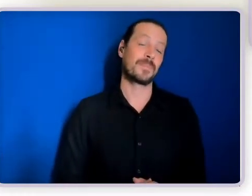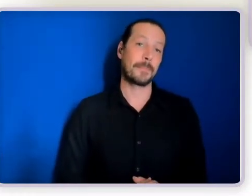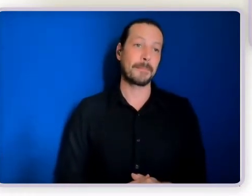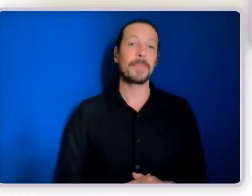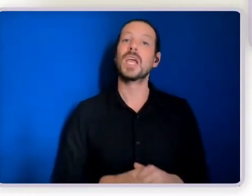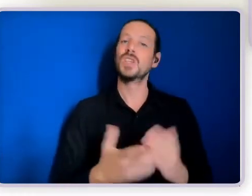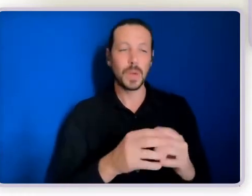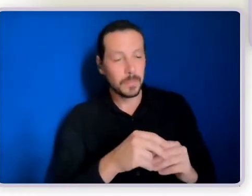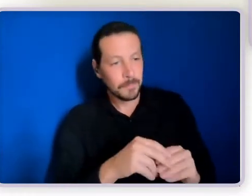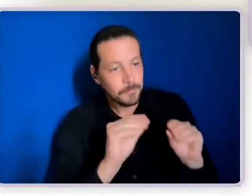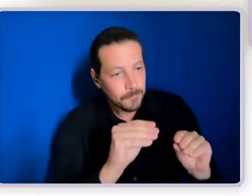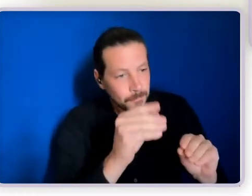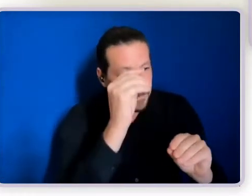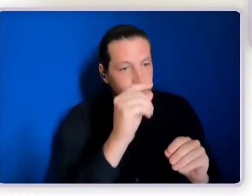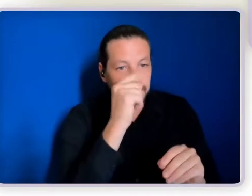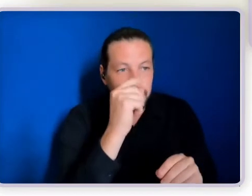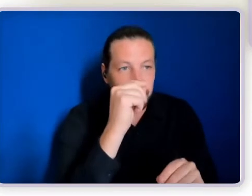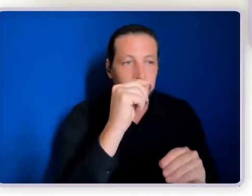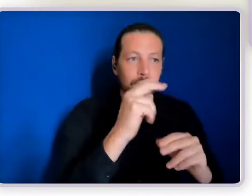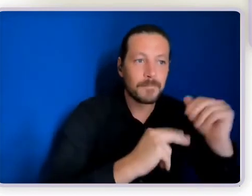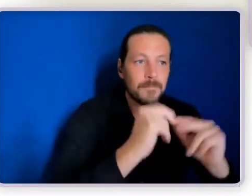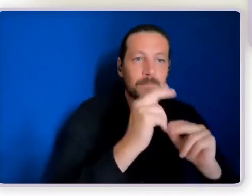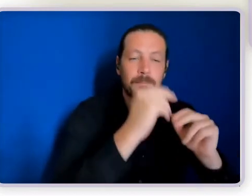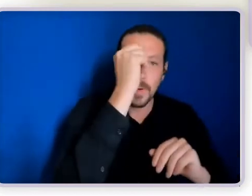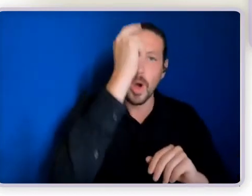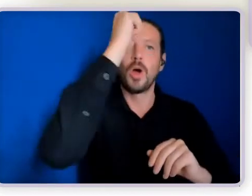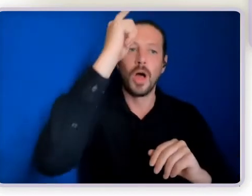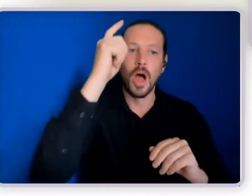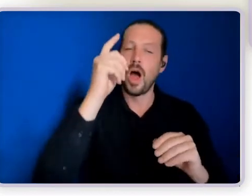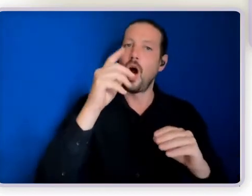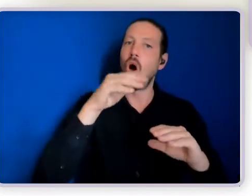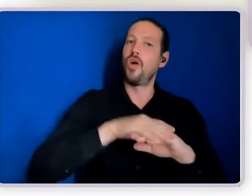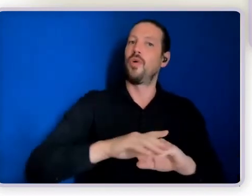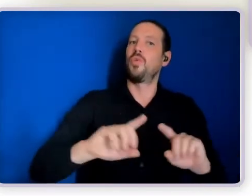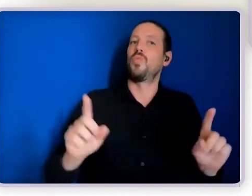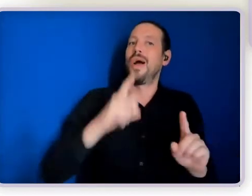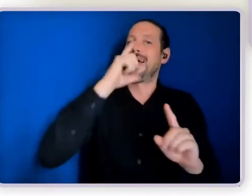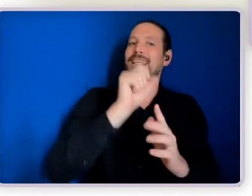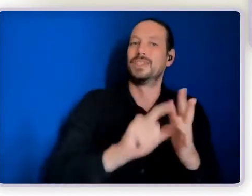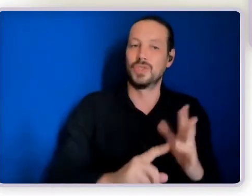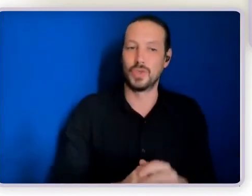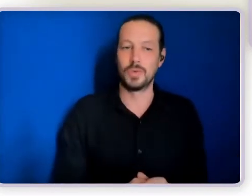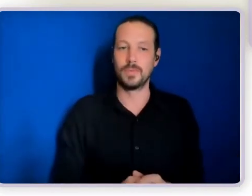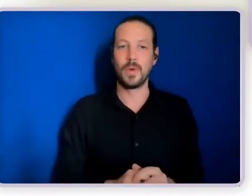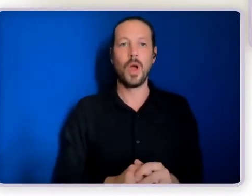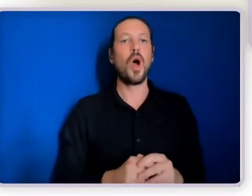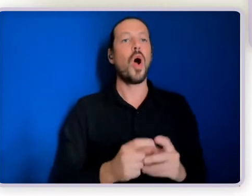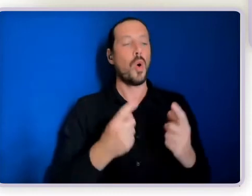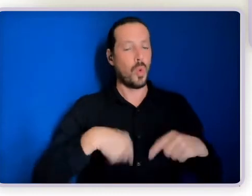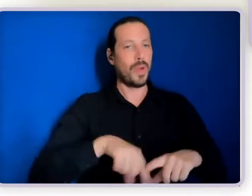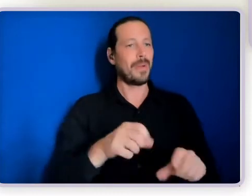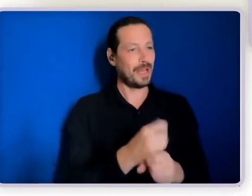understanding and their knowledge about what's possible really. And the focus is on belonging and community inclusion. So